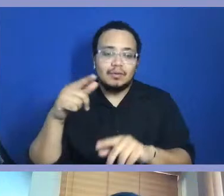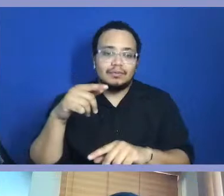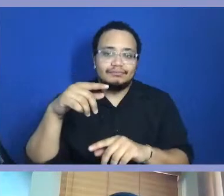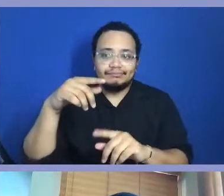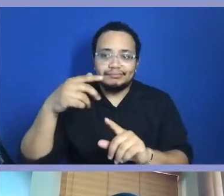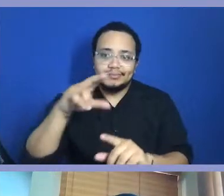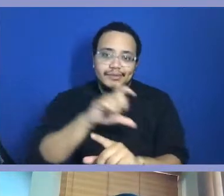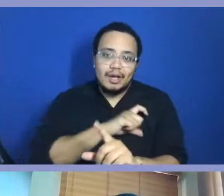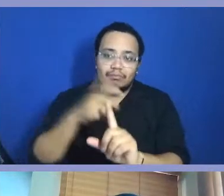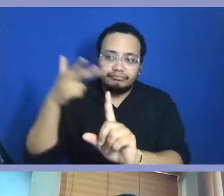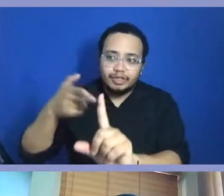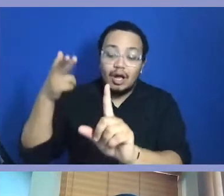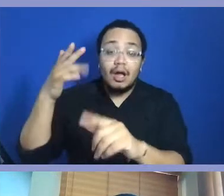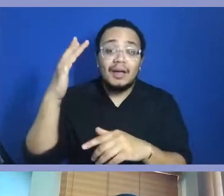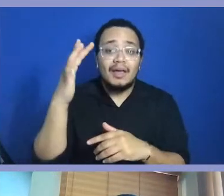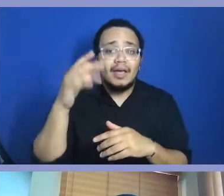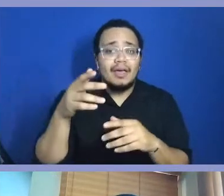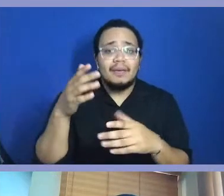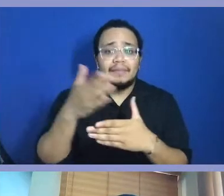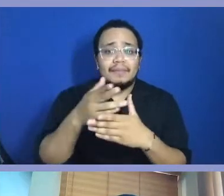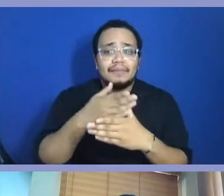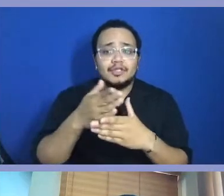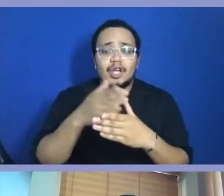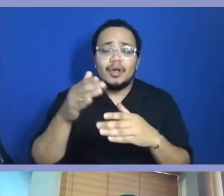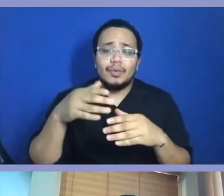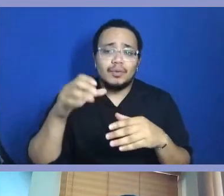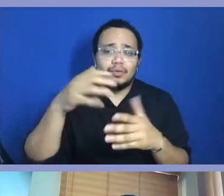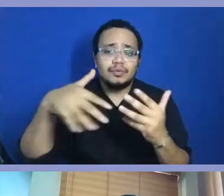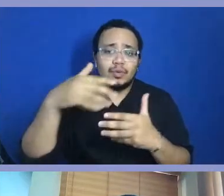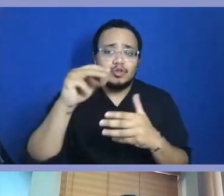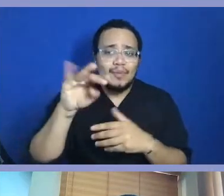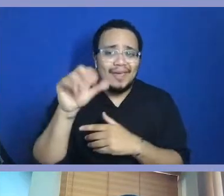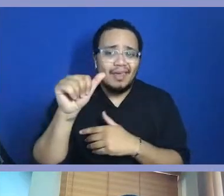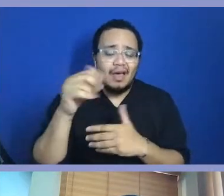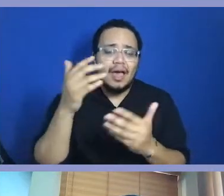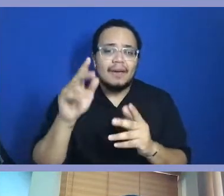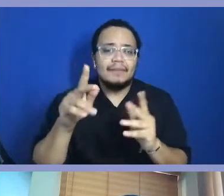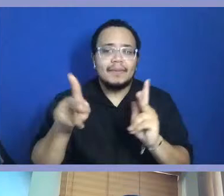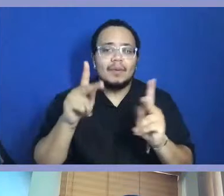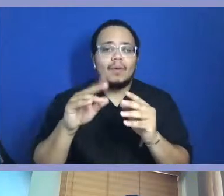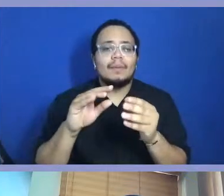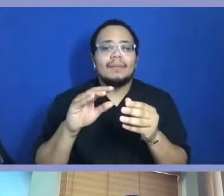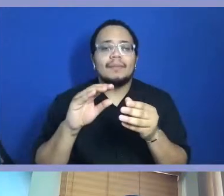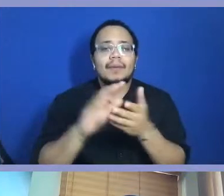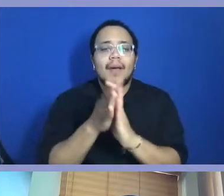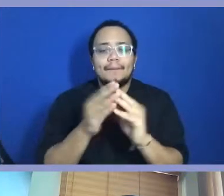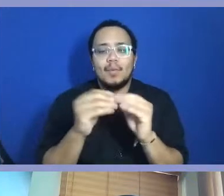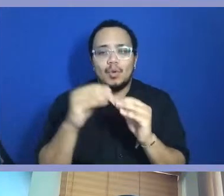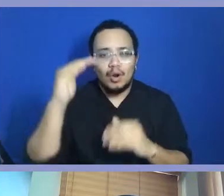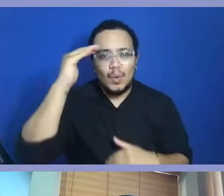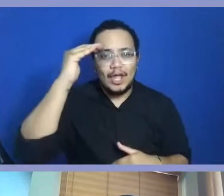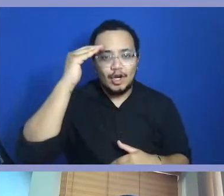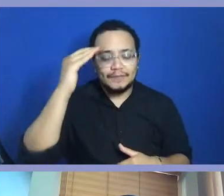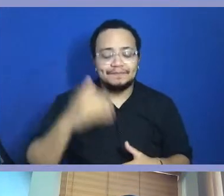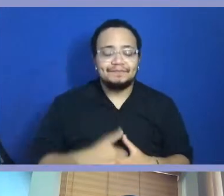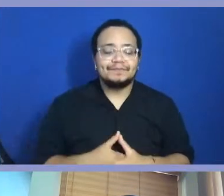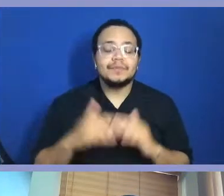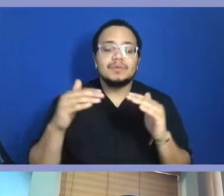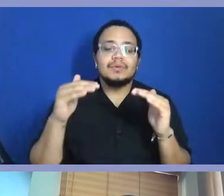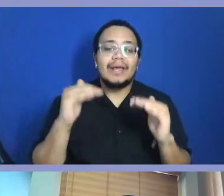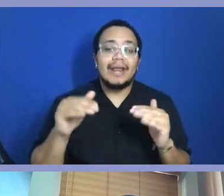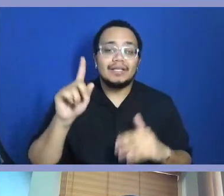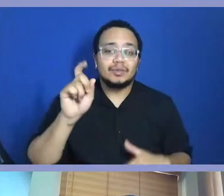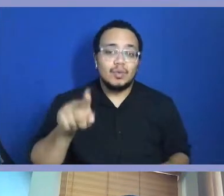of it, that it makes you, it makes everyone else aware. Let me ask you guys this question that, like, what about those who